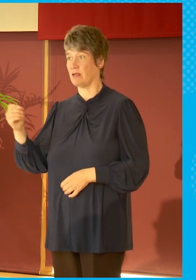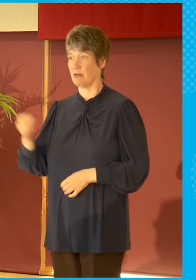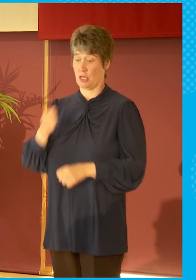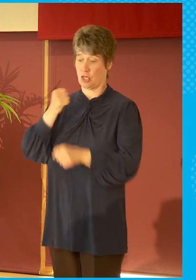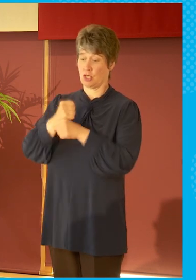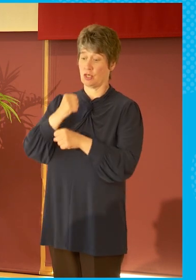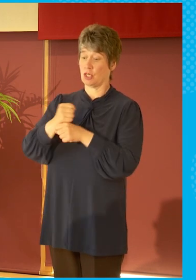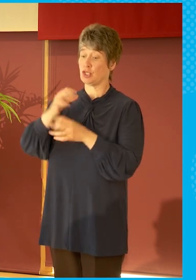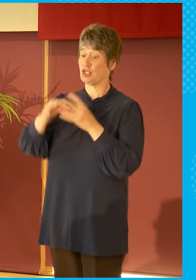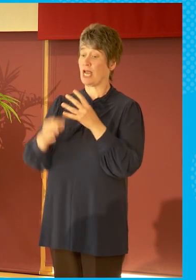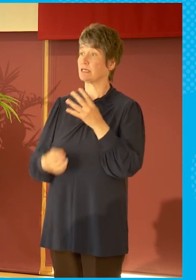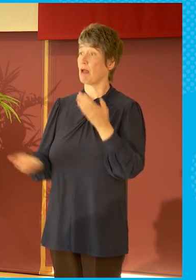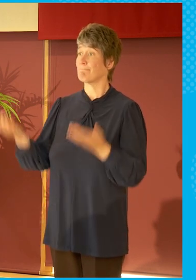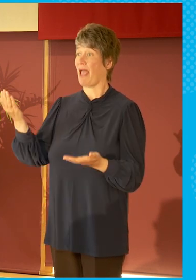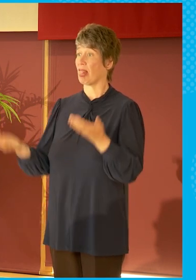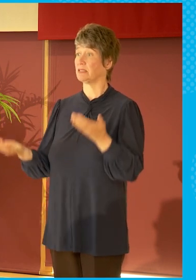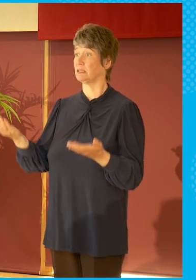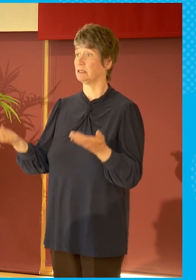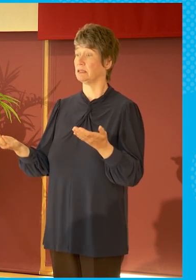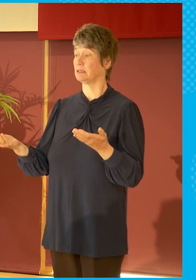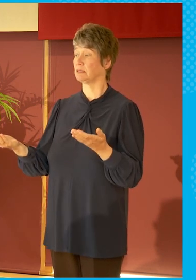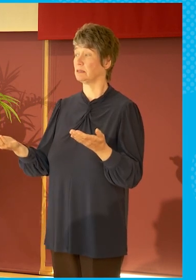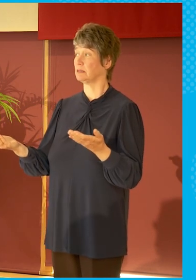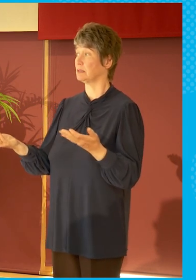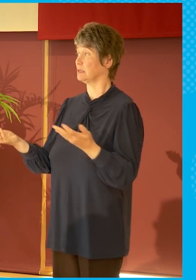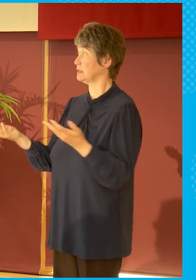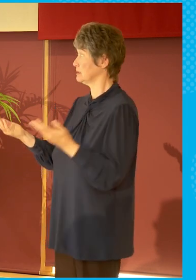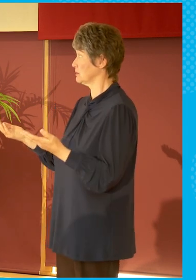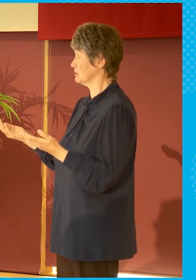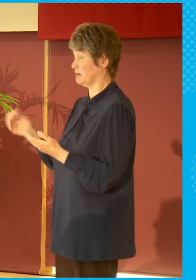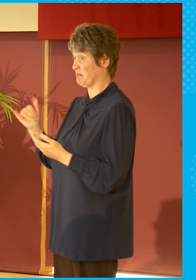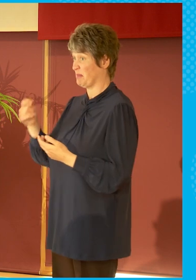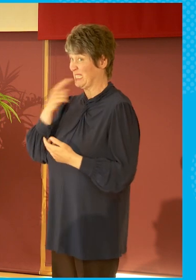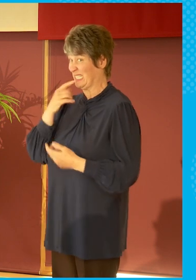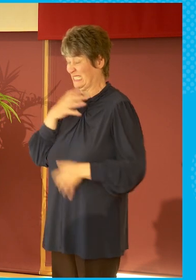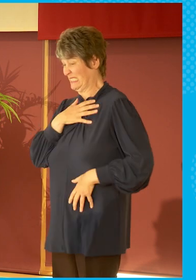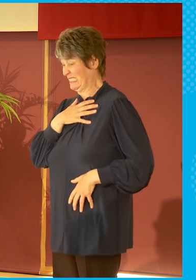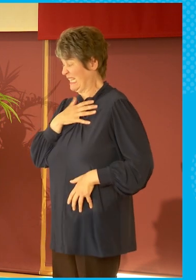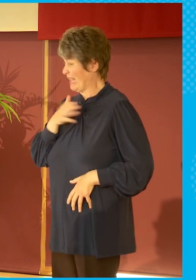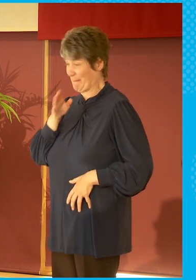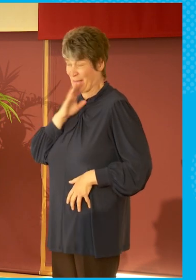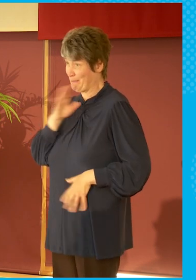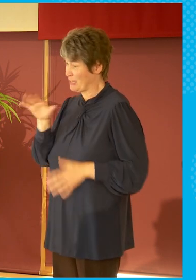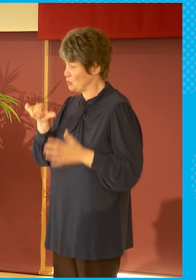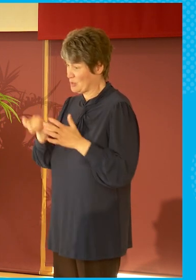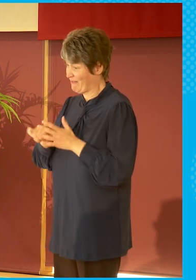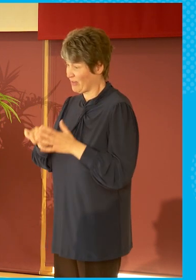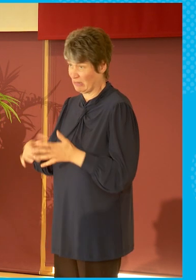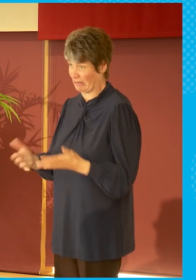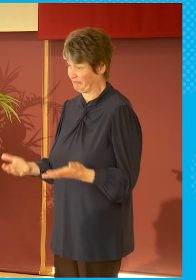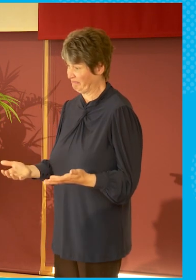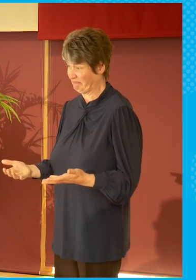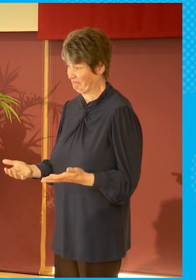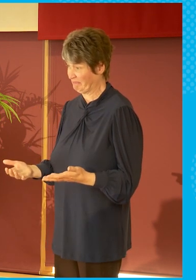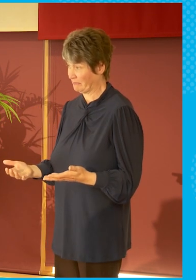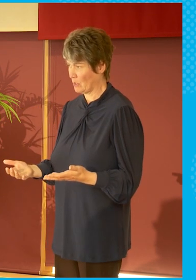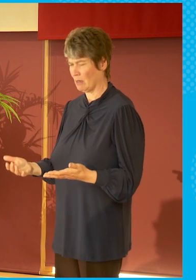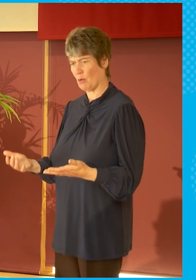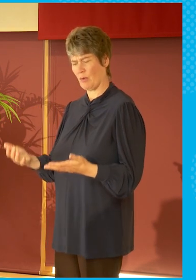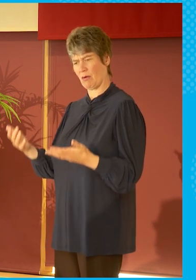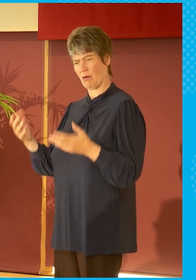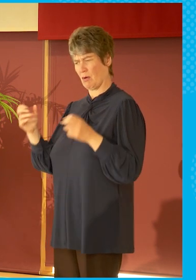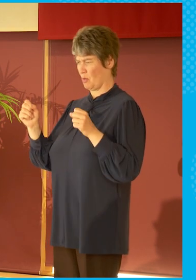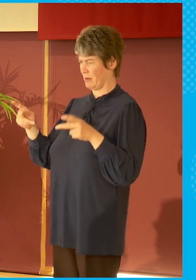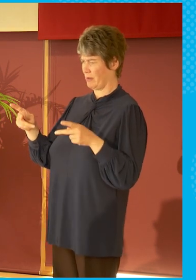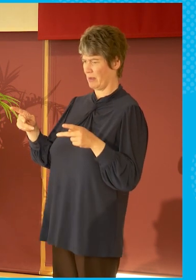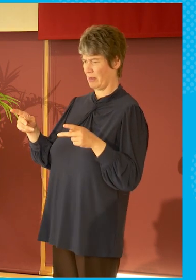of you. Well, actually, another way of saying that is maybe it's just too hard. Well, let's try. And in fact, let's not make it negotiable. Let's say that we